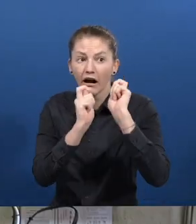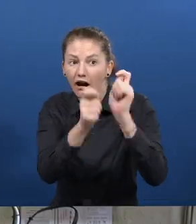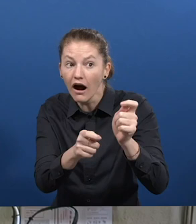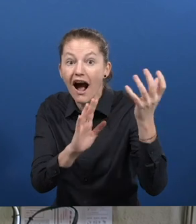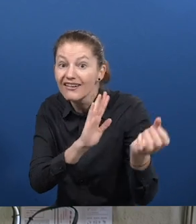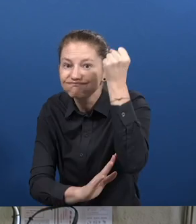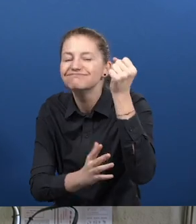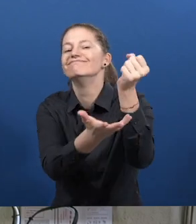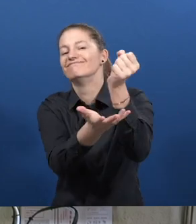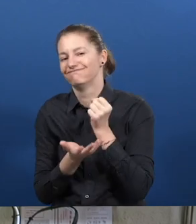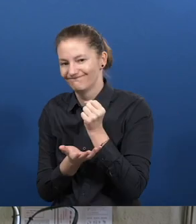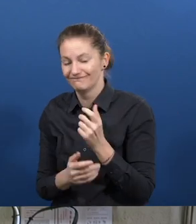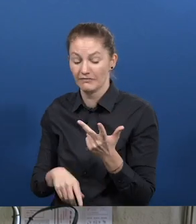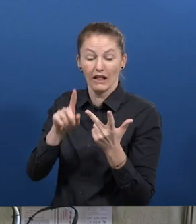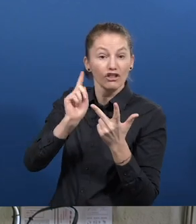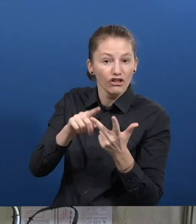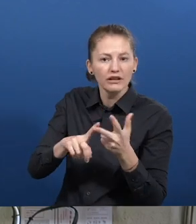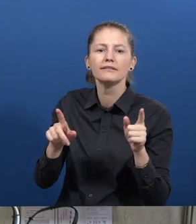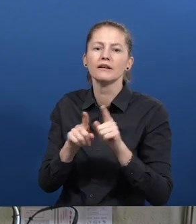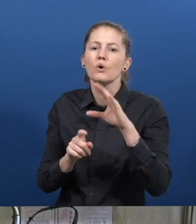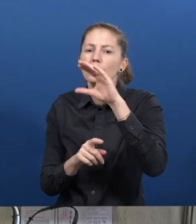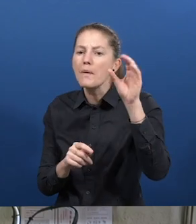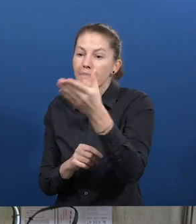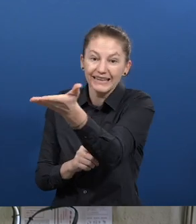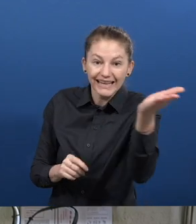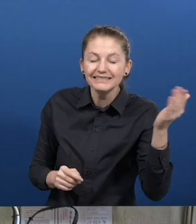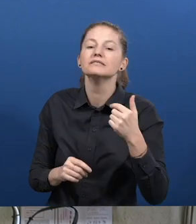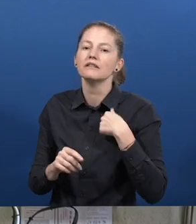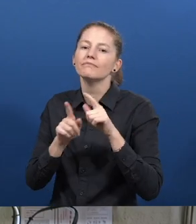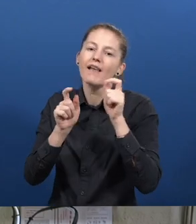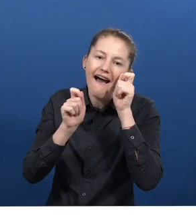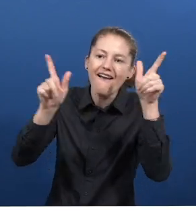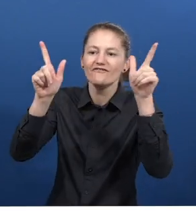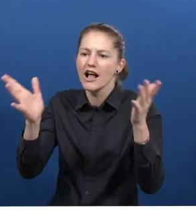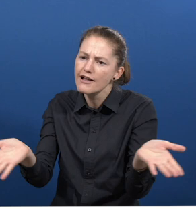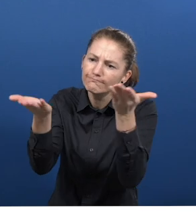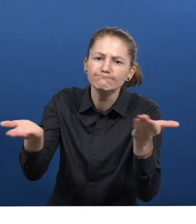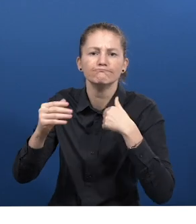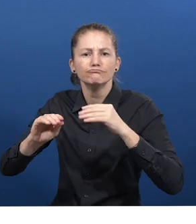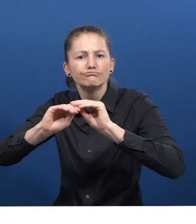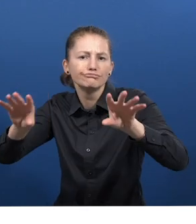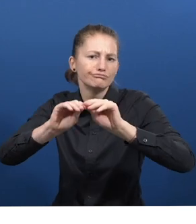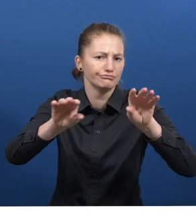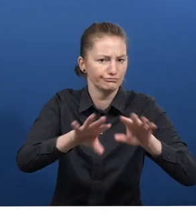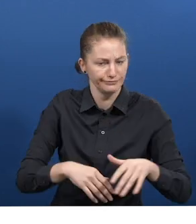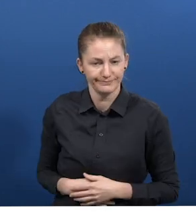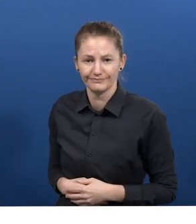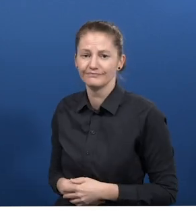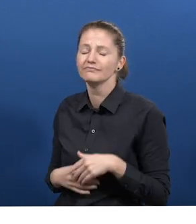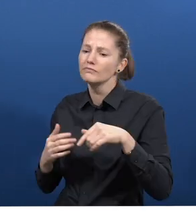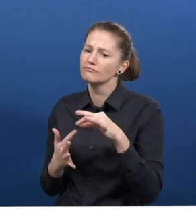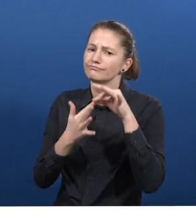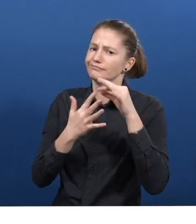And a third axis composed of awareness-raising or event services for companies. What is unique and innovative about